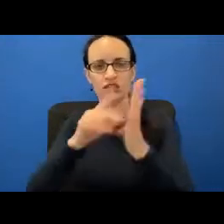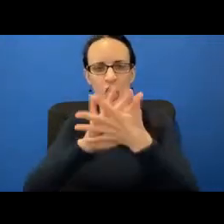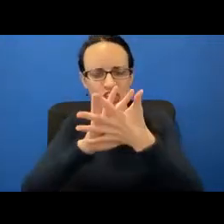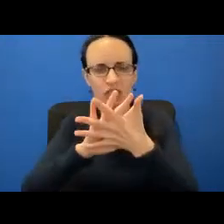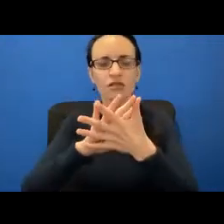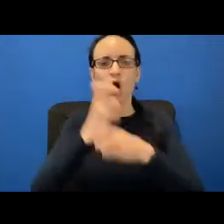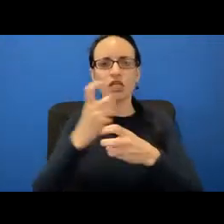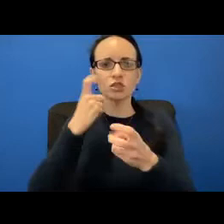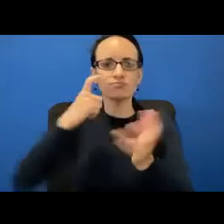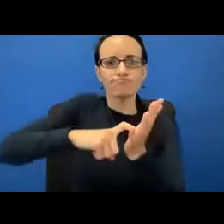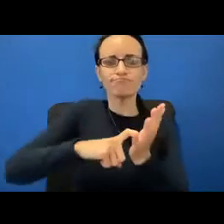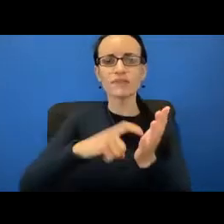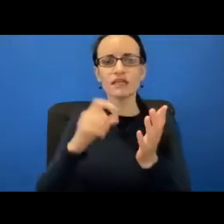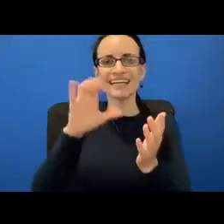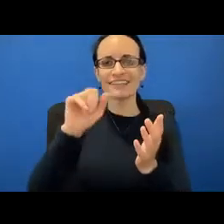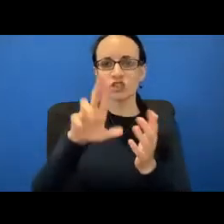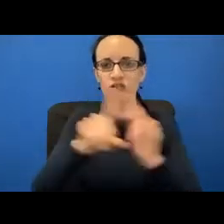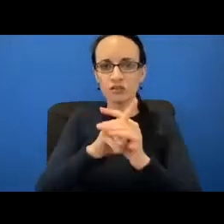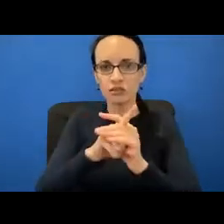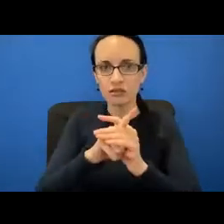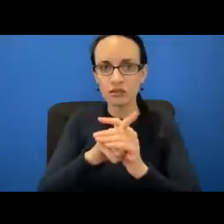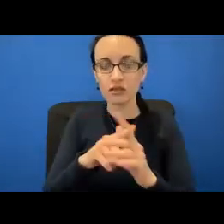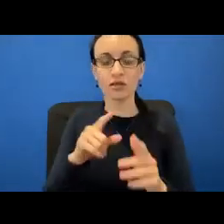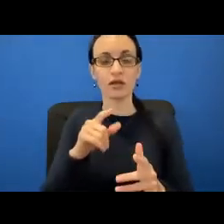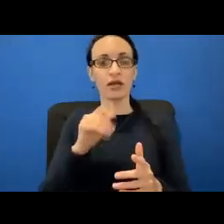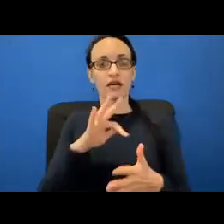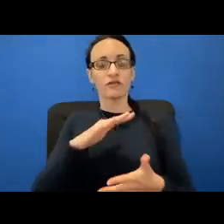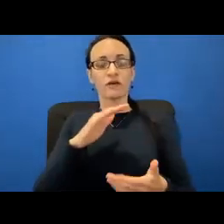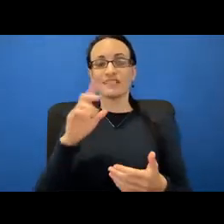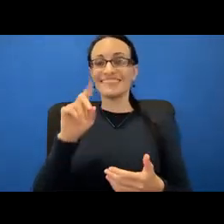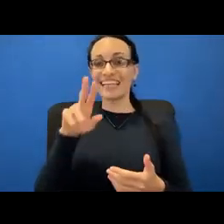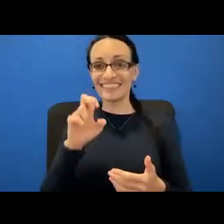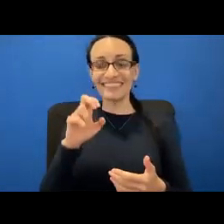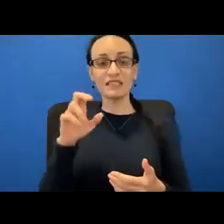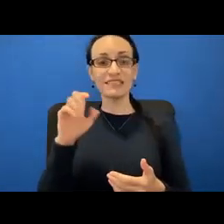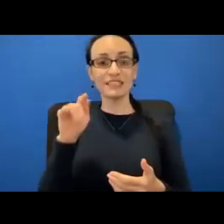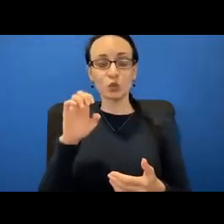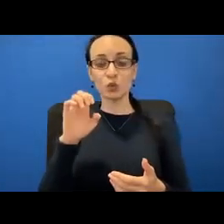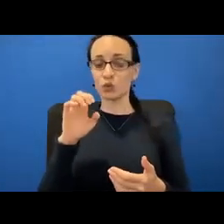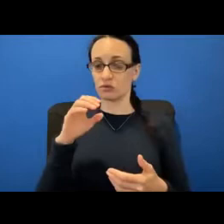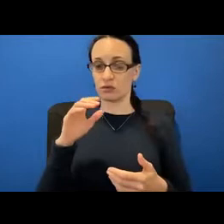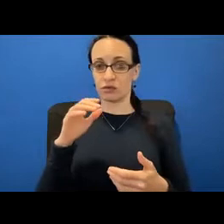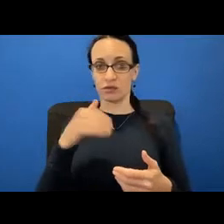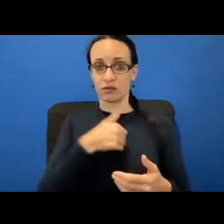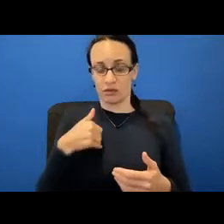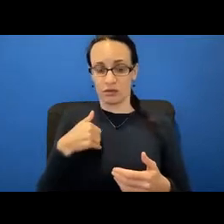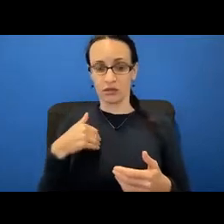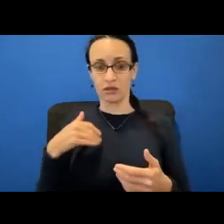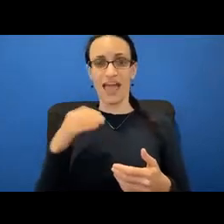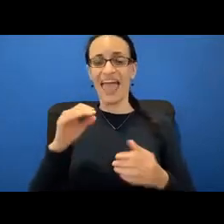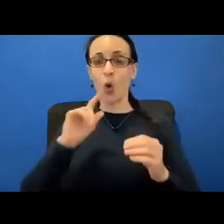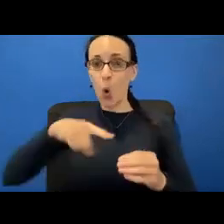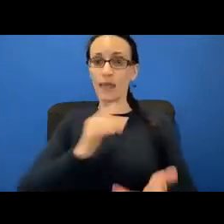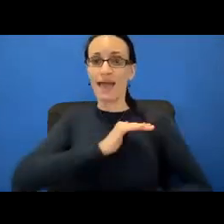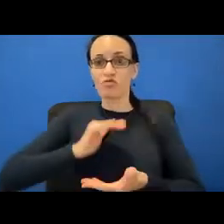For women with dense tissue, mammograms without other screenings can hide up to 50% of cancers. Not great. On